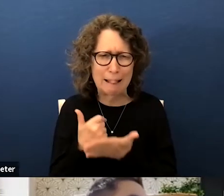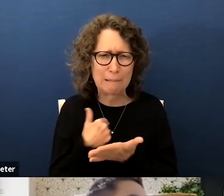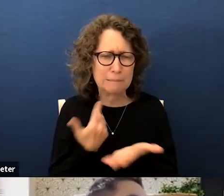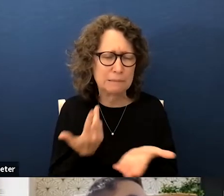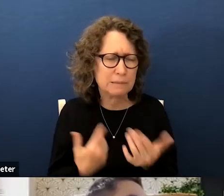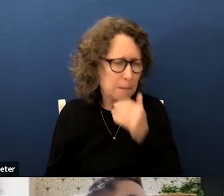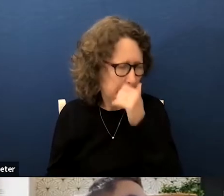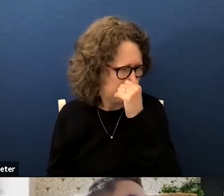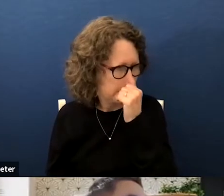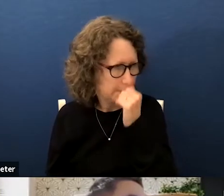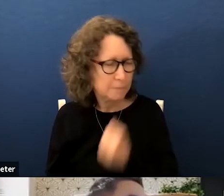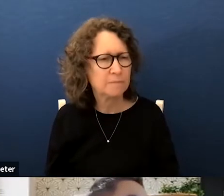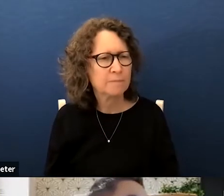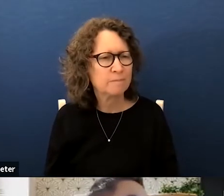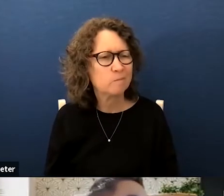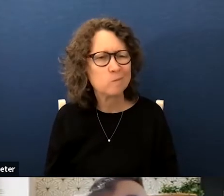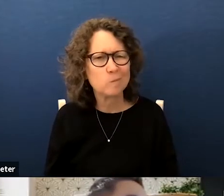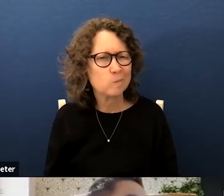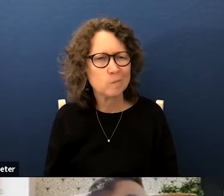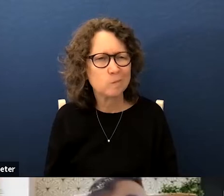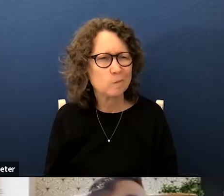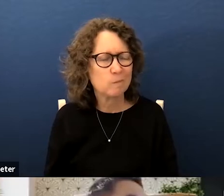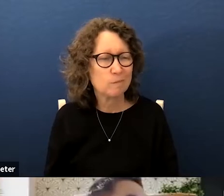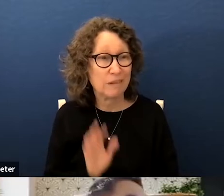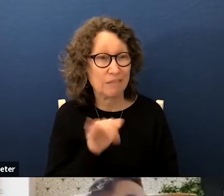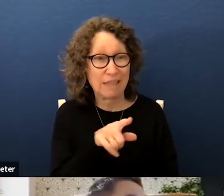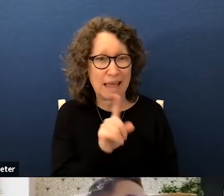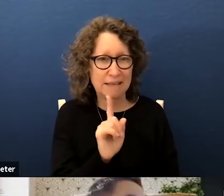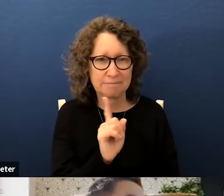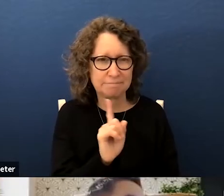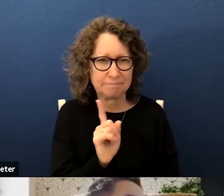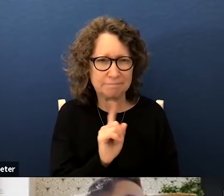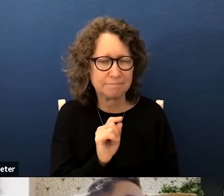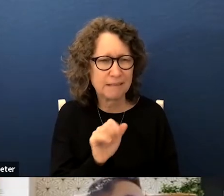um no it's let's see